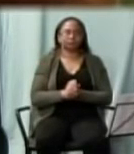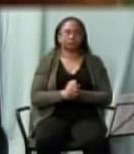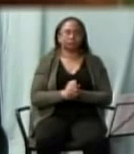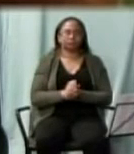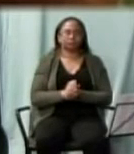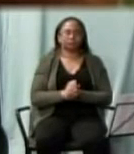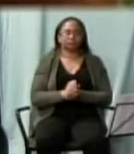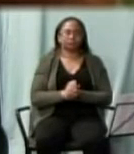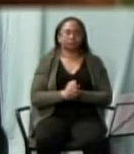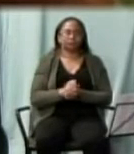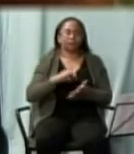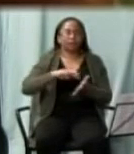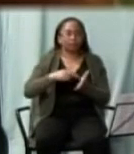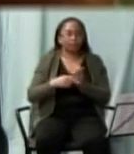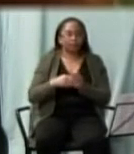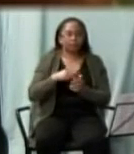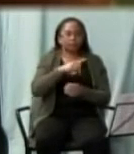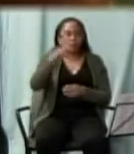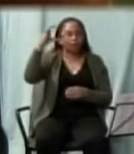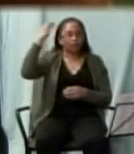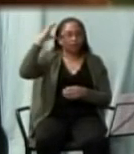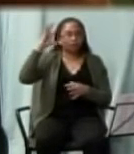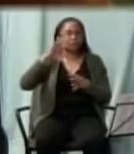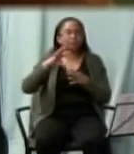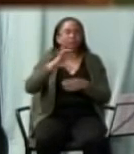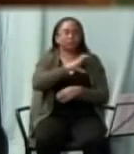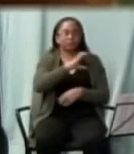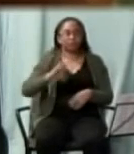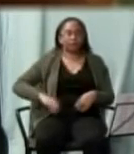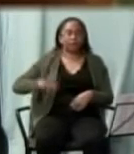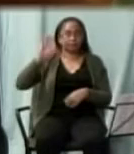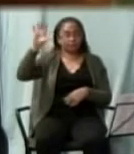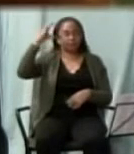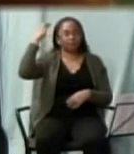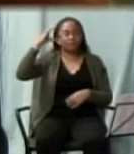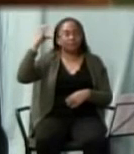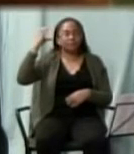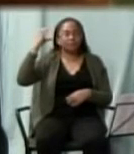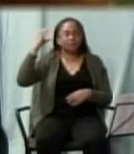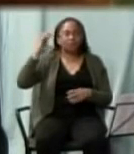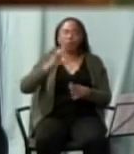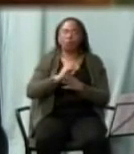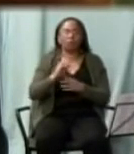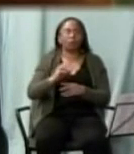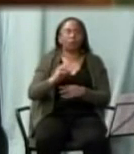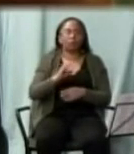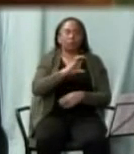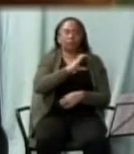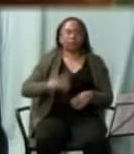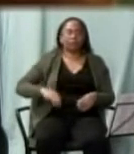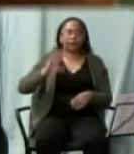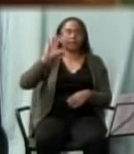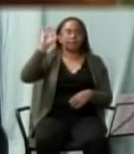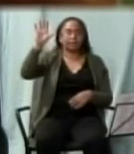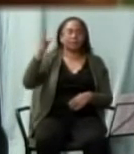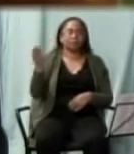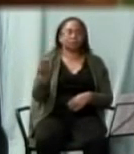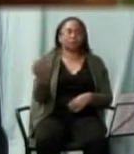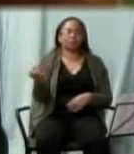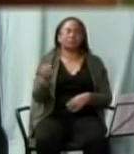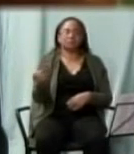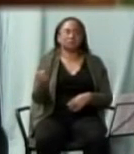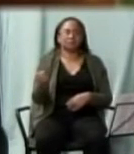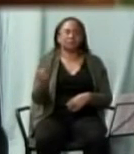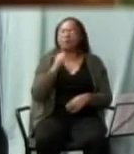cousins of Christ as well as being brothers and sisters so don't be upset by